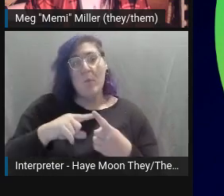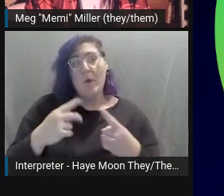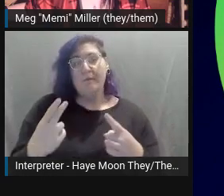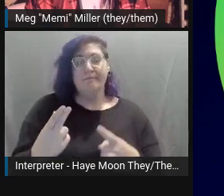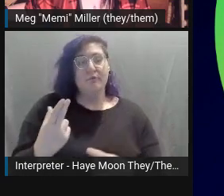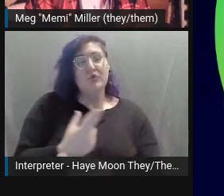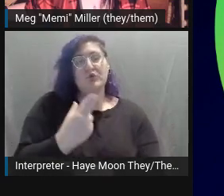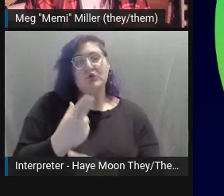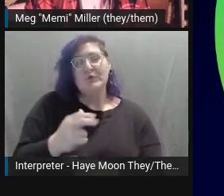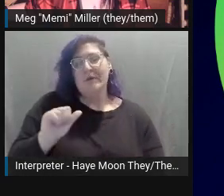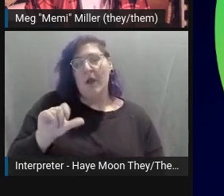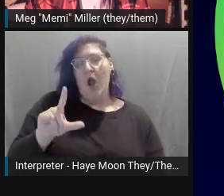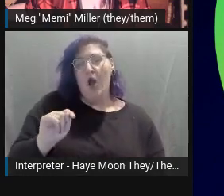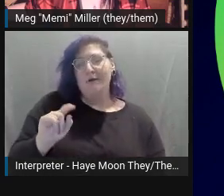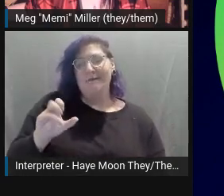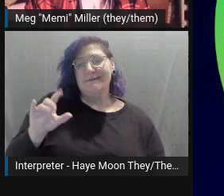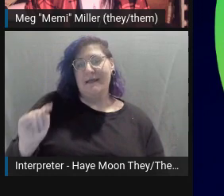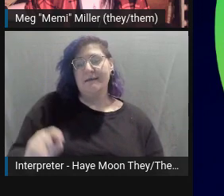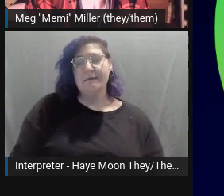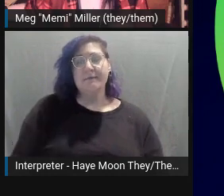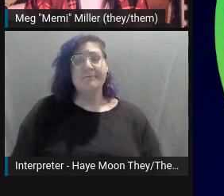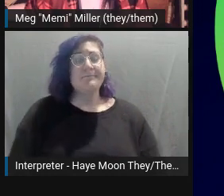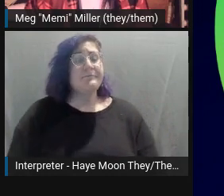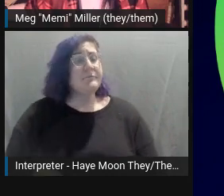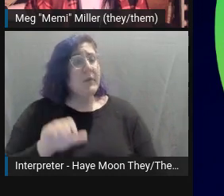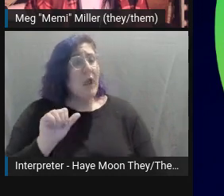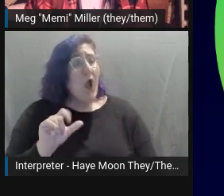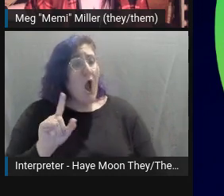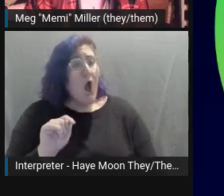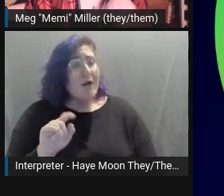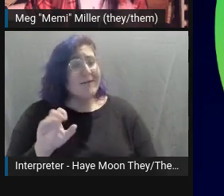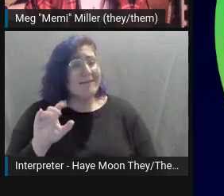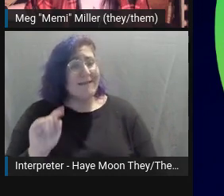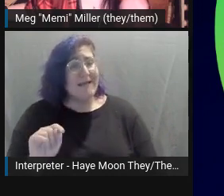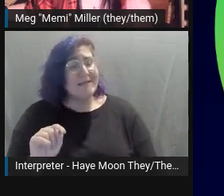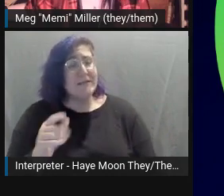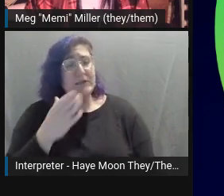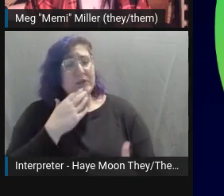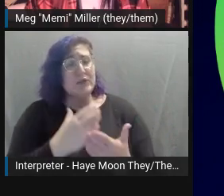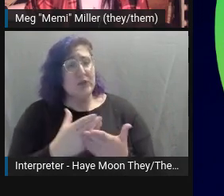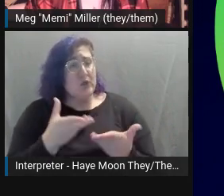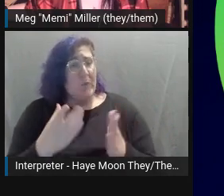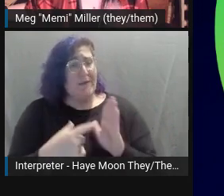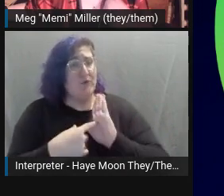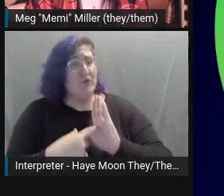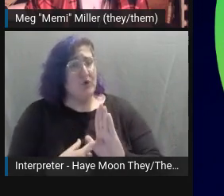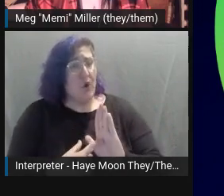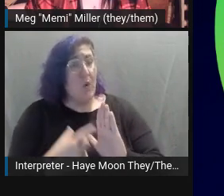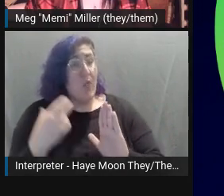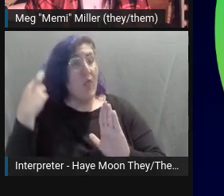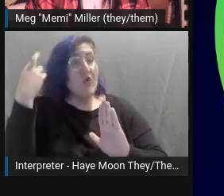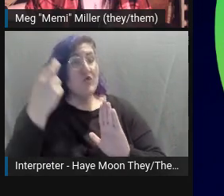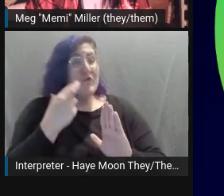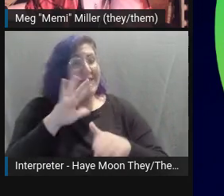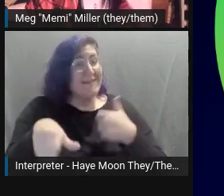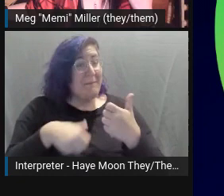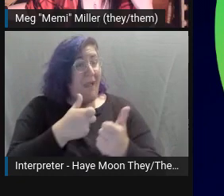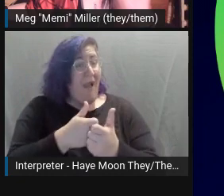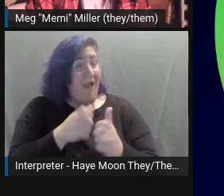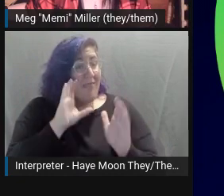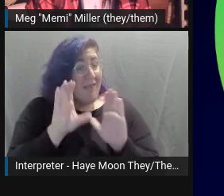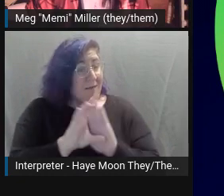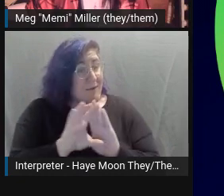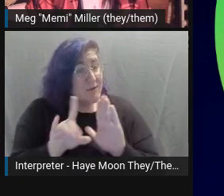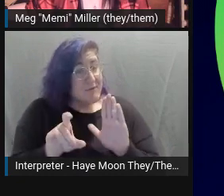Is the alt text you've written indicative of the reason the image was chosen? And I've repeated this a few times, but it's just really important to me.